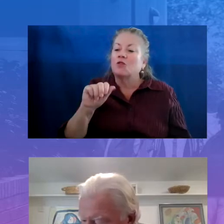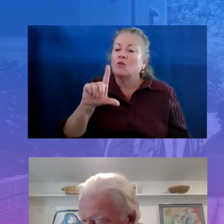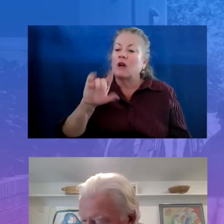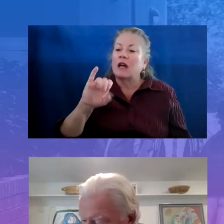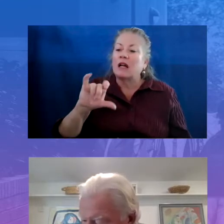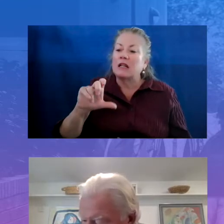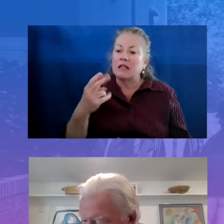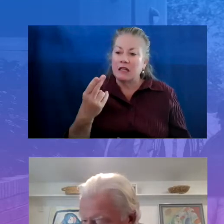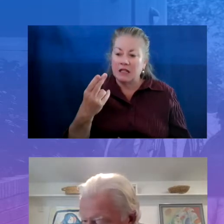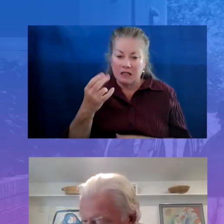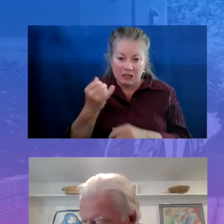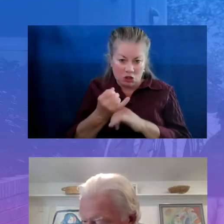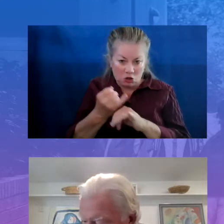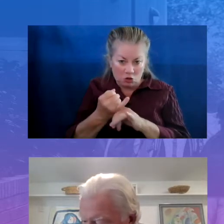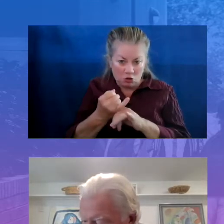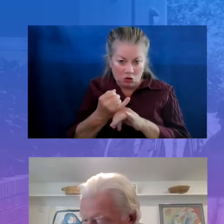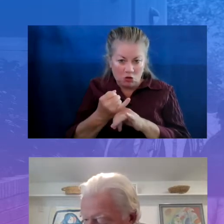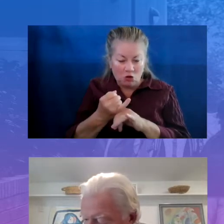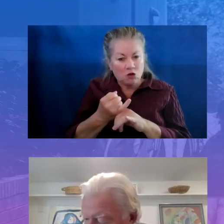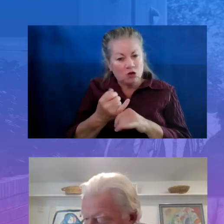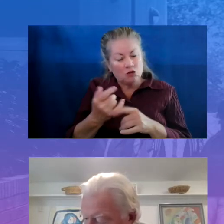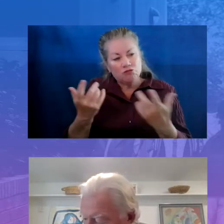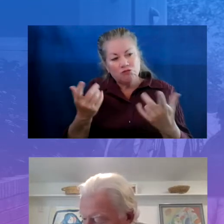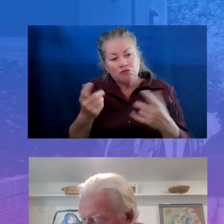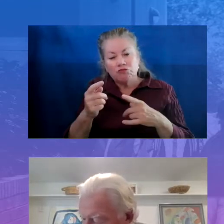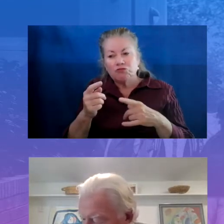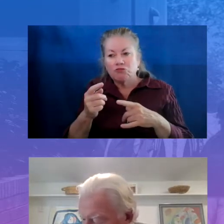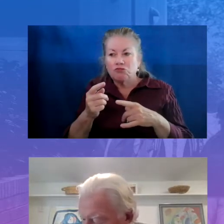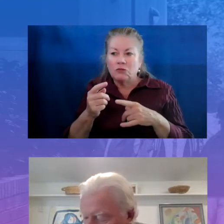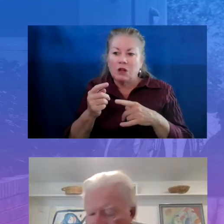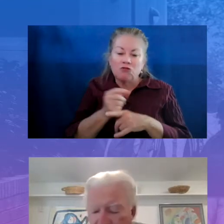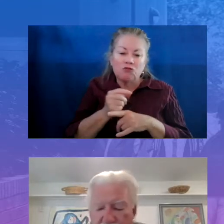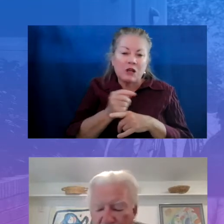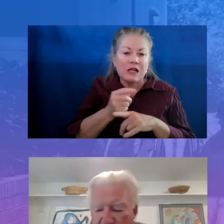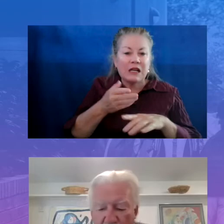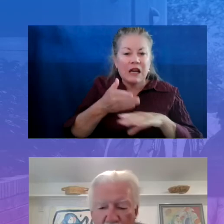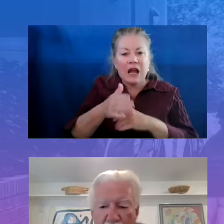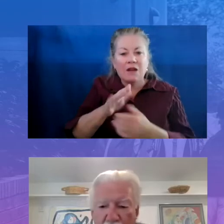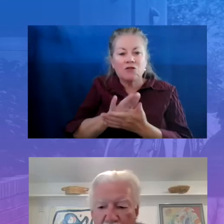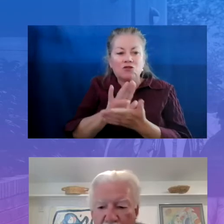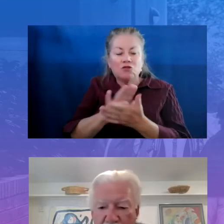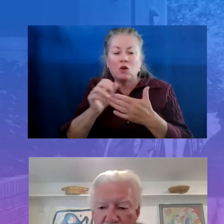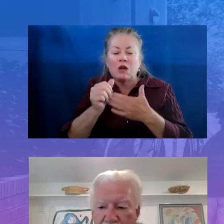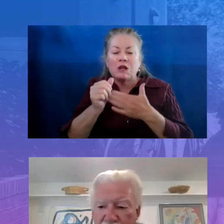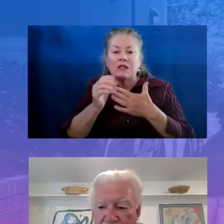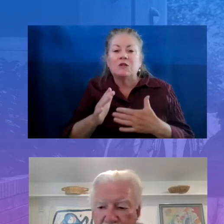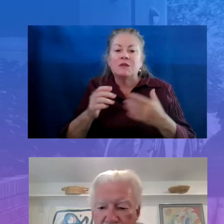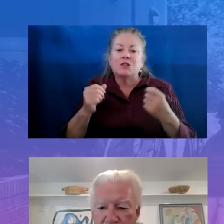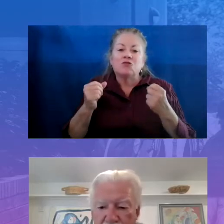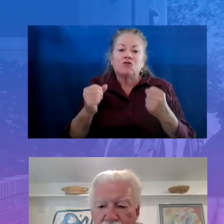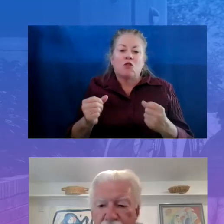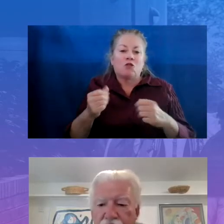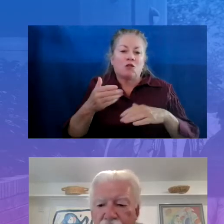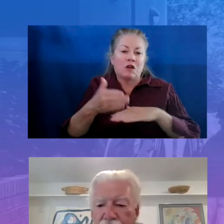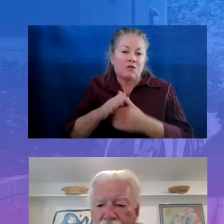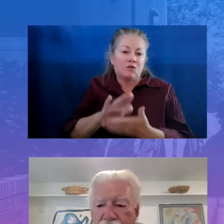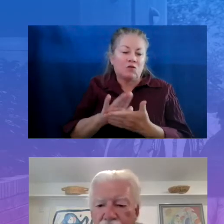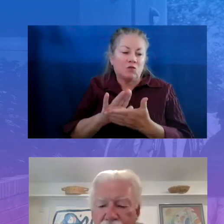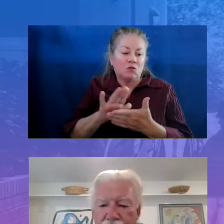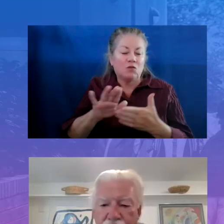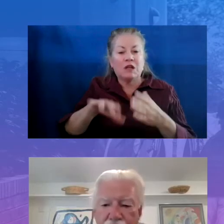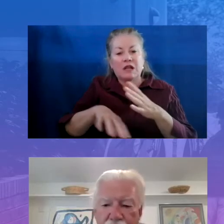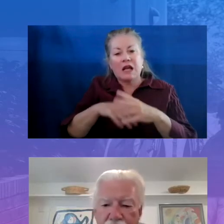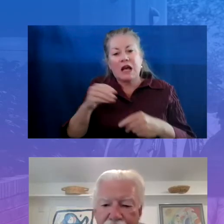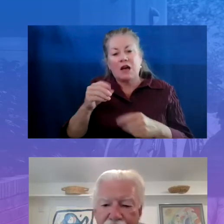grooming after-school leaders to be, you know, even stronger in the after-school and out-of-time funding. And so, also,